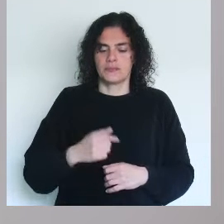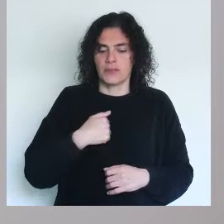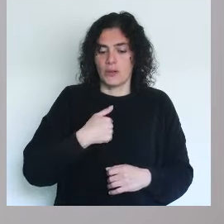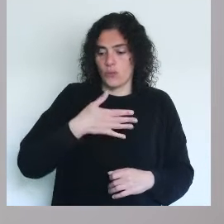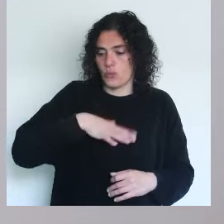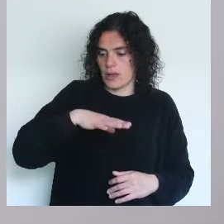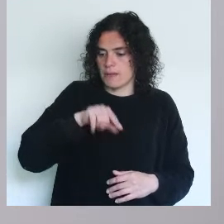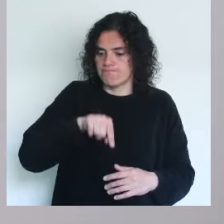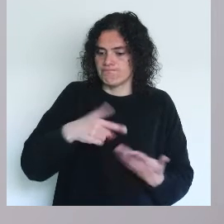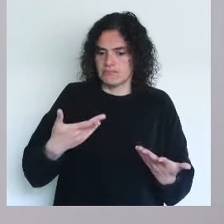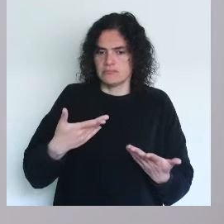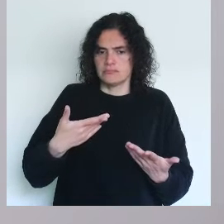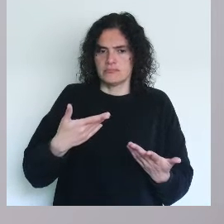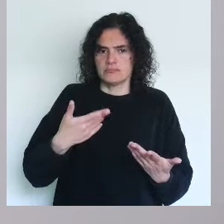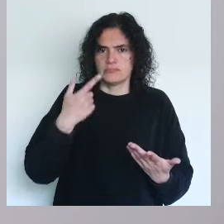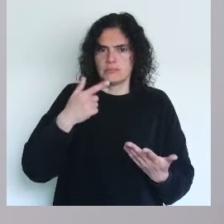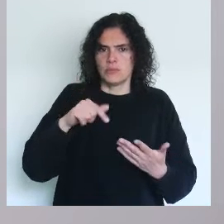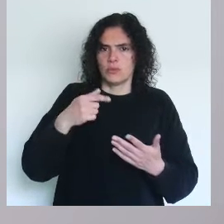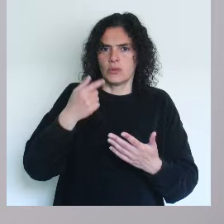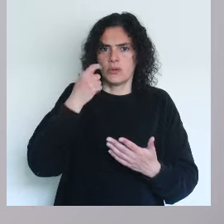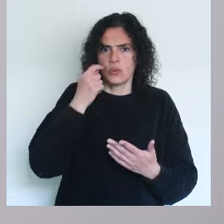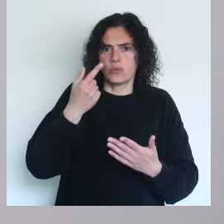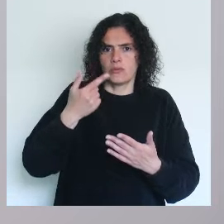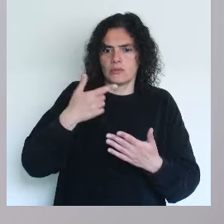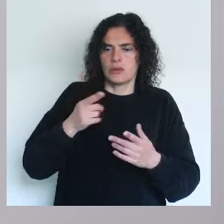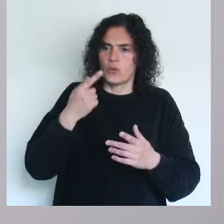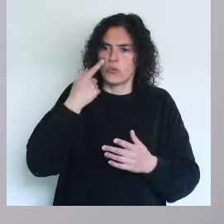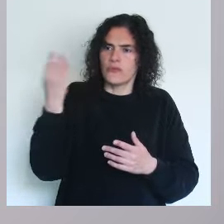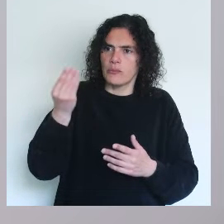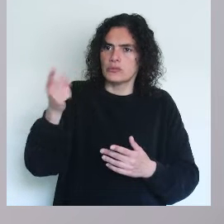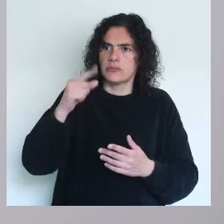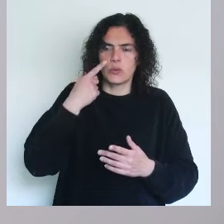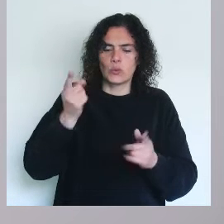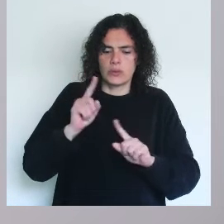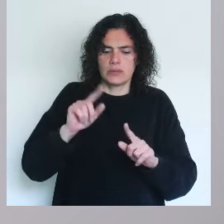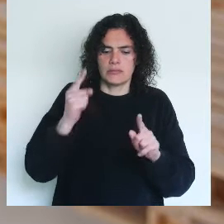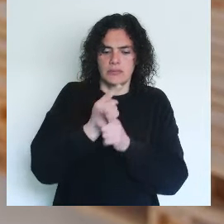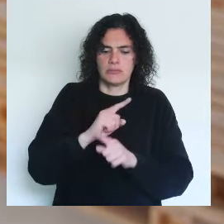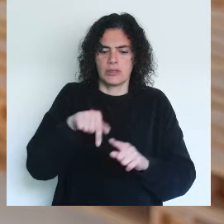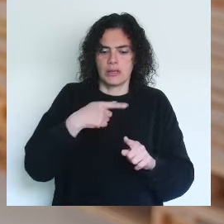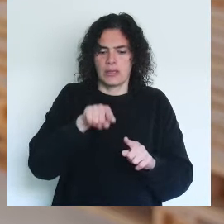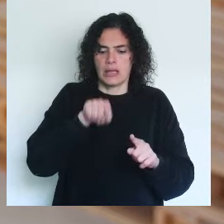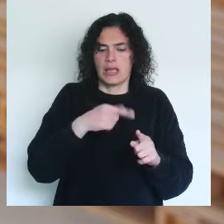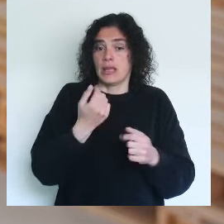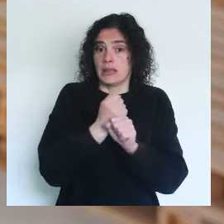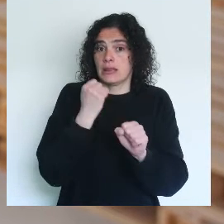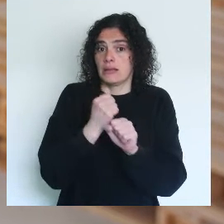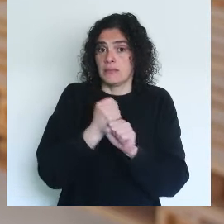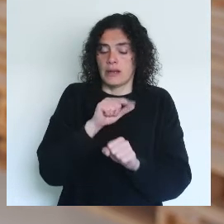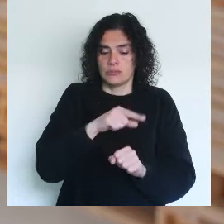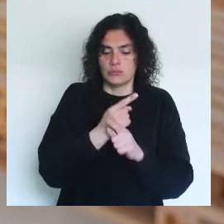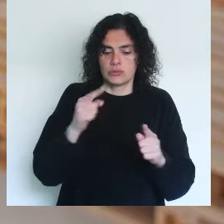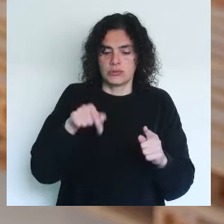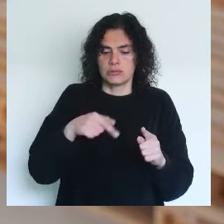inconnu. I wanted to be famous and unknown at the same time, with a pun here playing on the